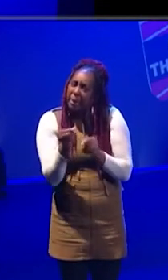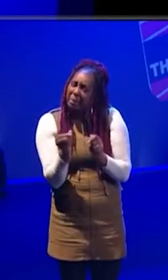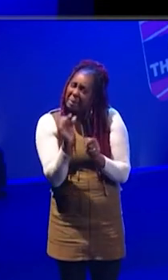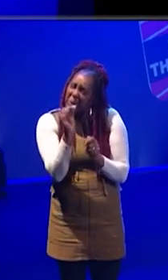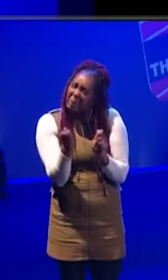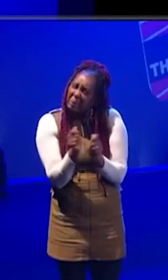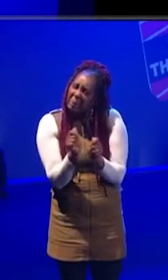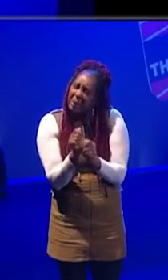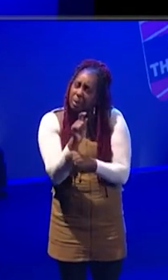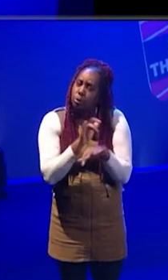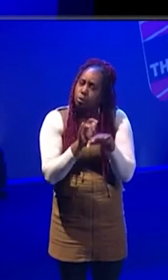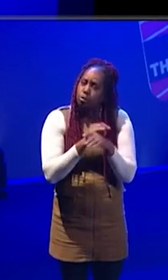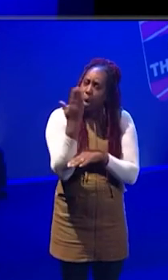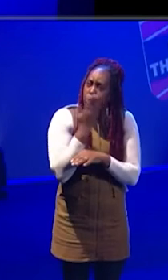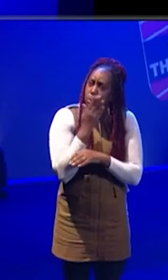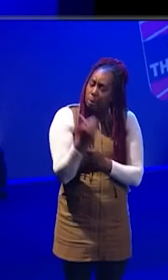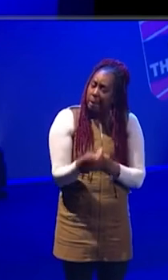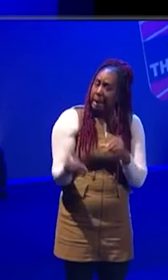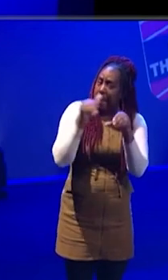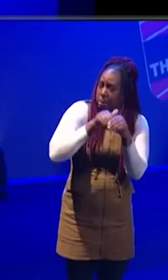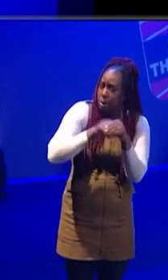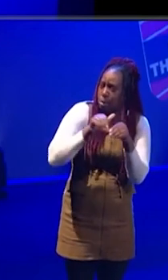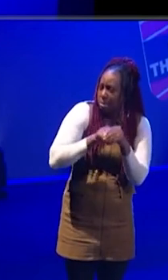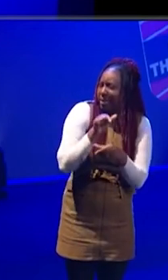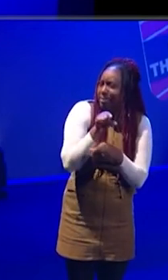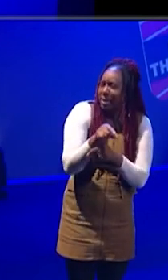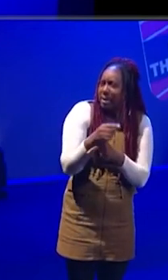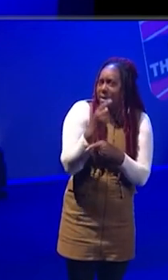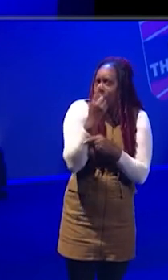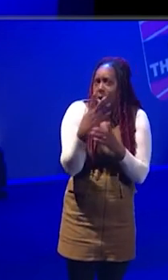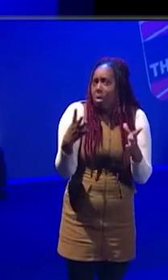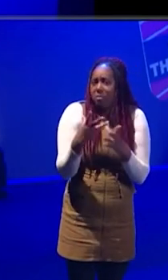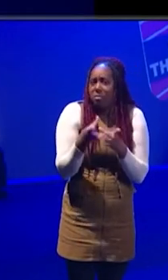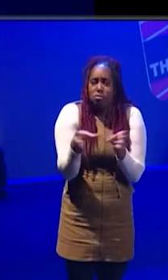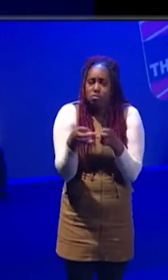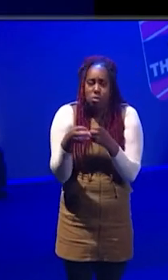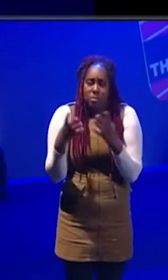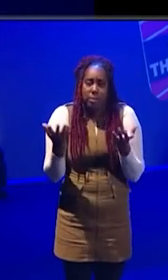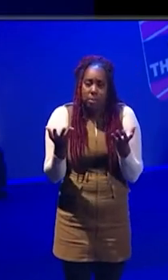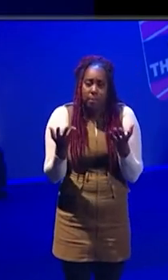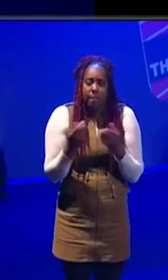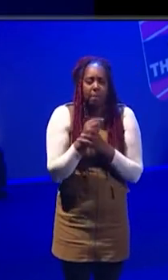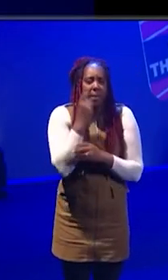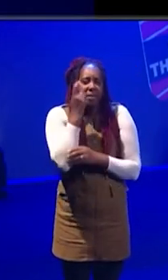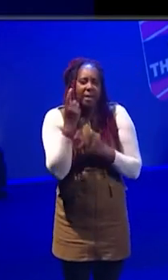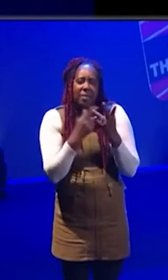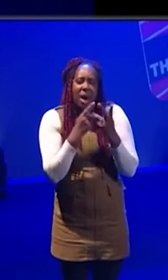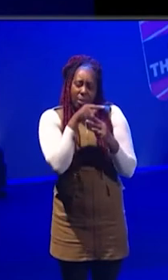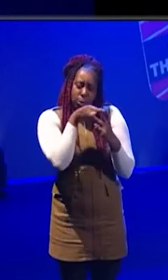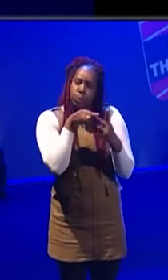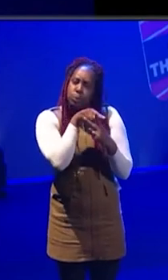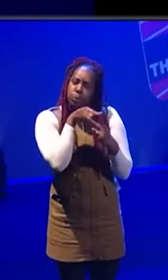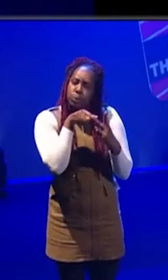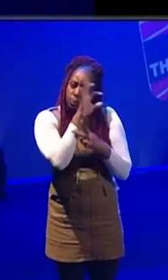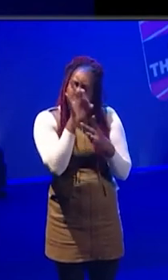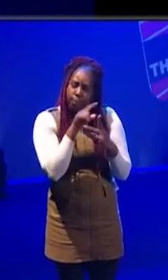easy fix if drama schools included that just in a one-off lesson. But I think the other two things I would say would